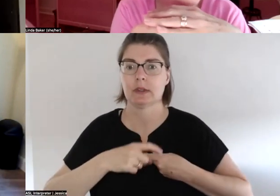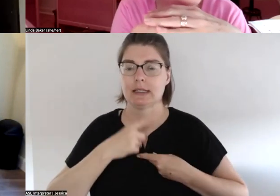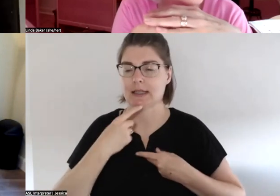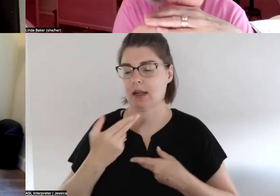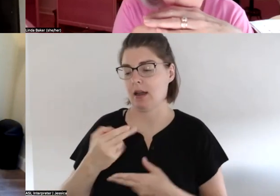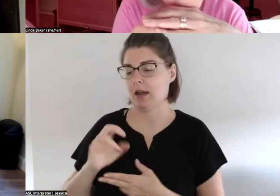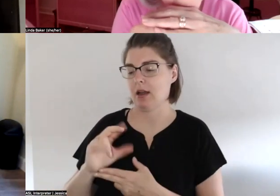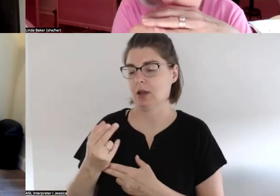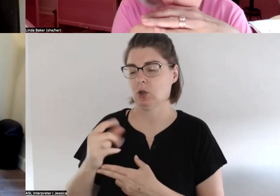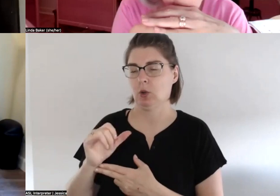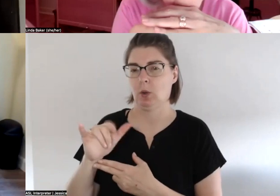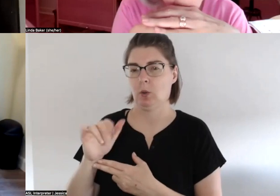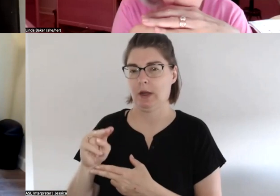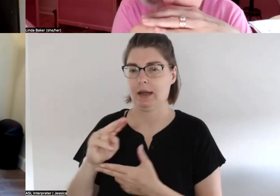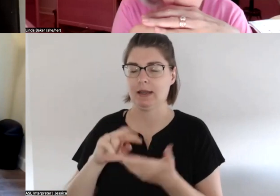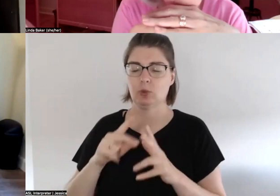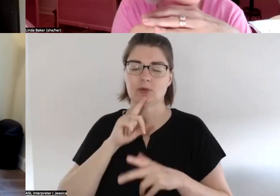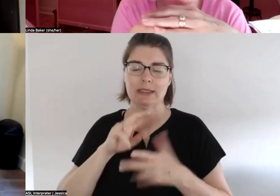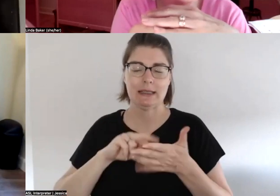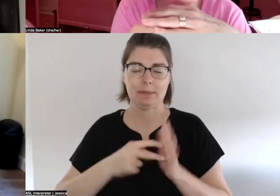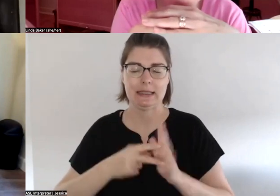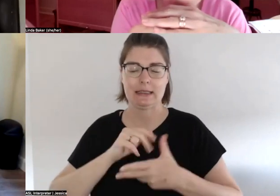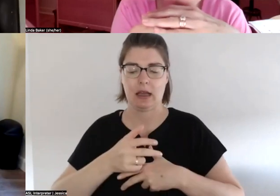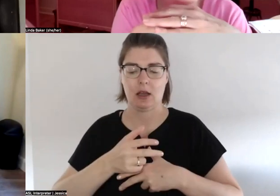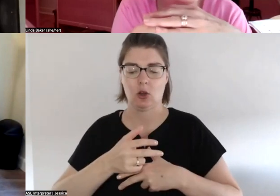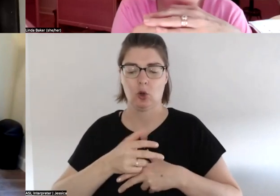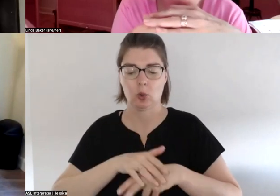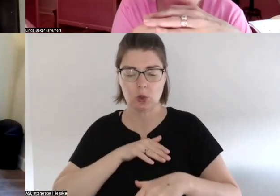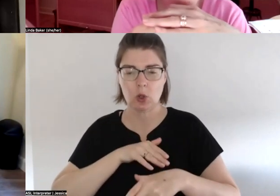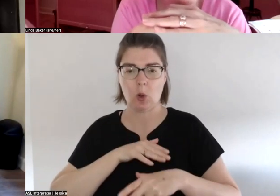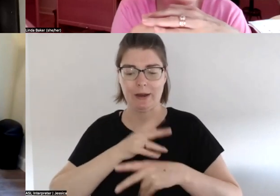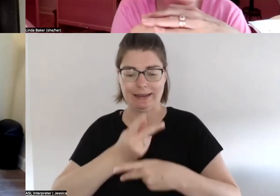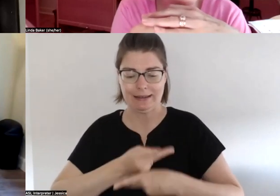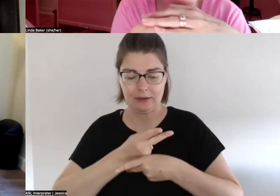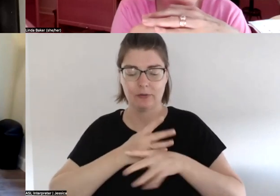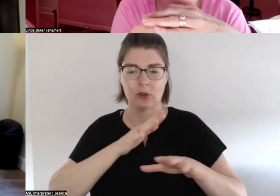go carefully go slowly go gently so um